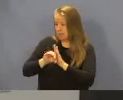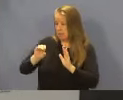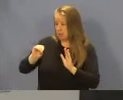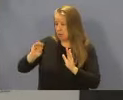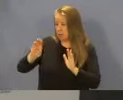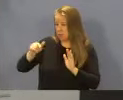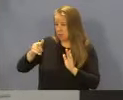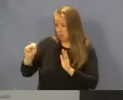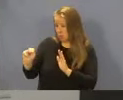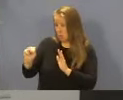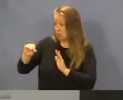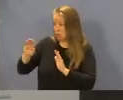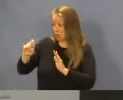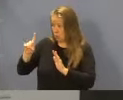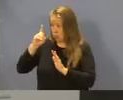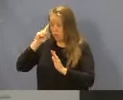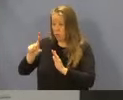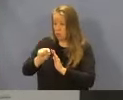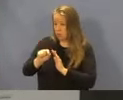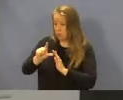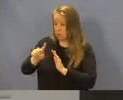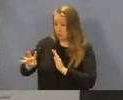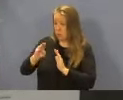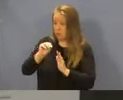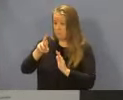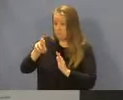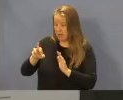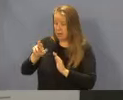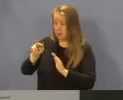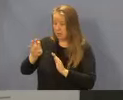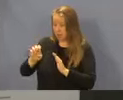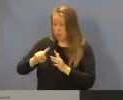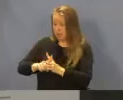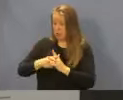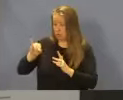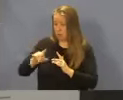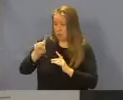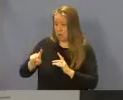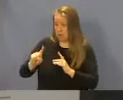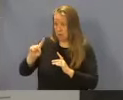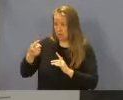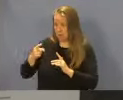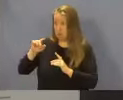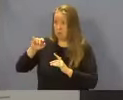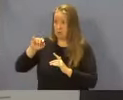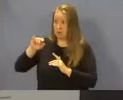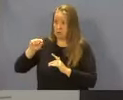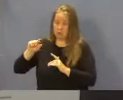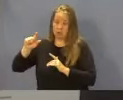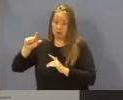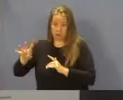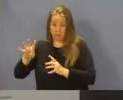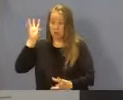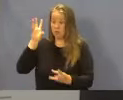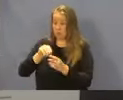gynecology codes to the 2024 Medicare rate effective July 1, 2024. Total